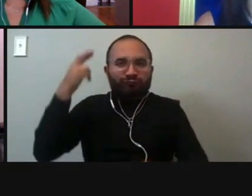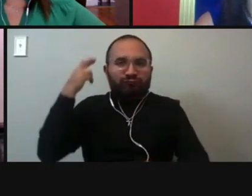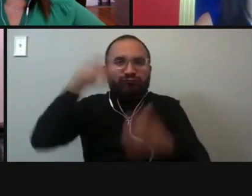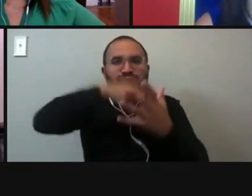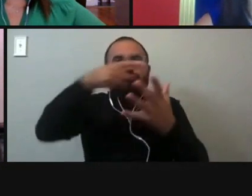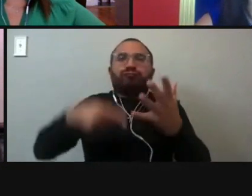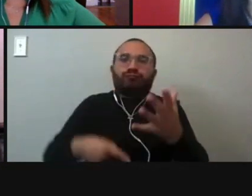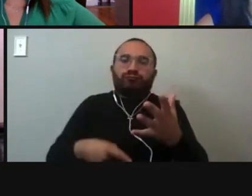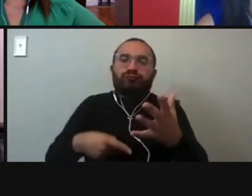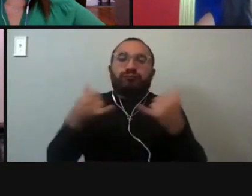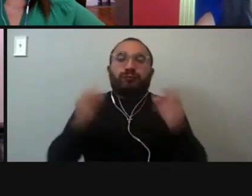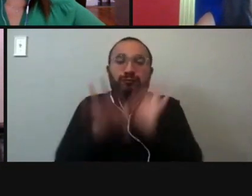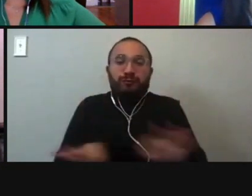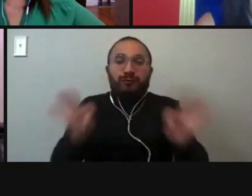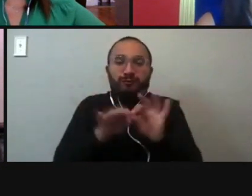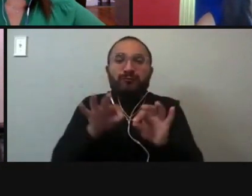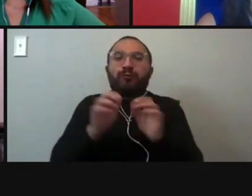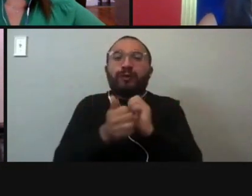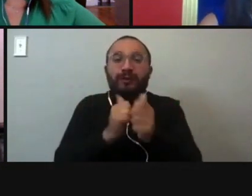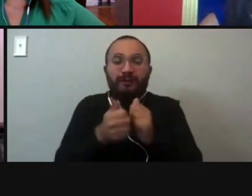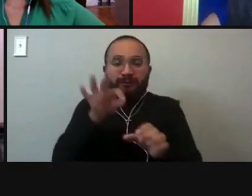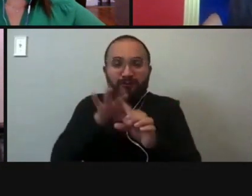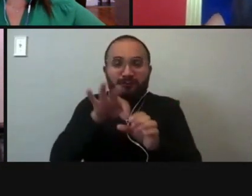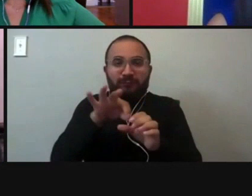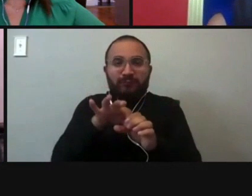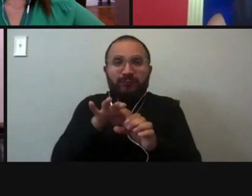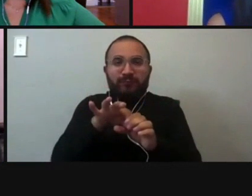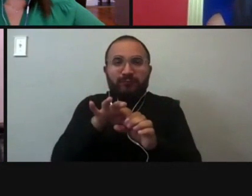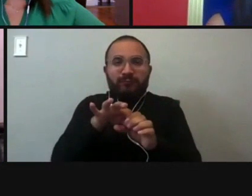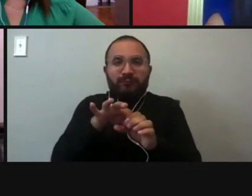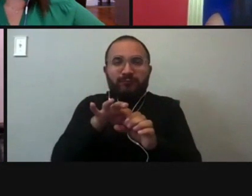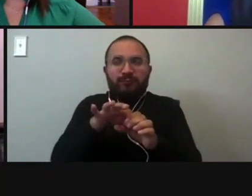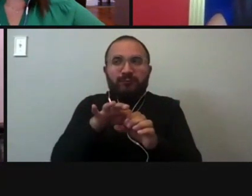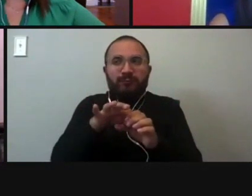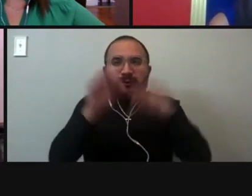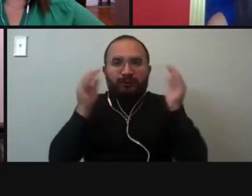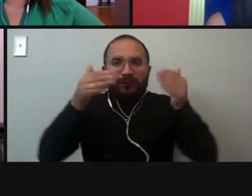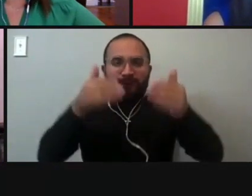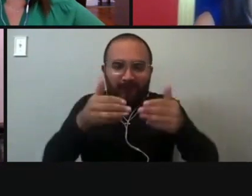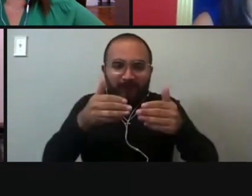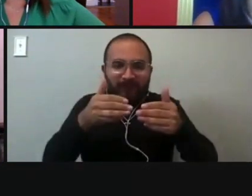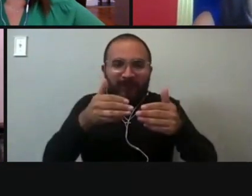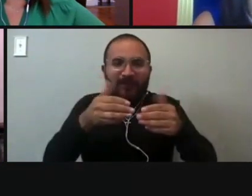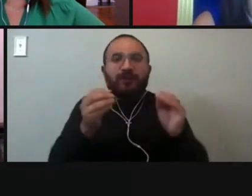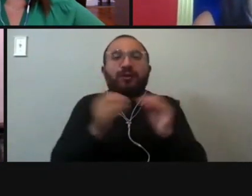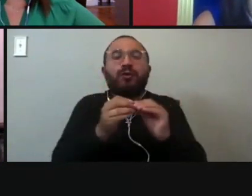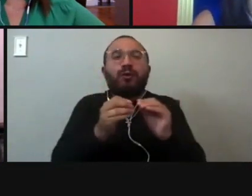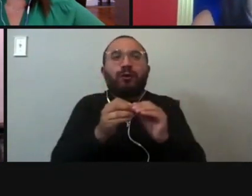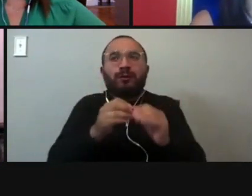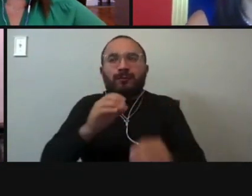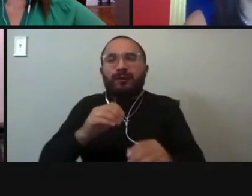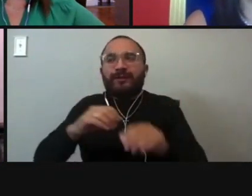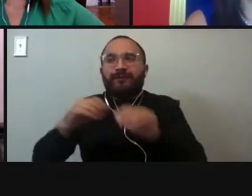important election. I really think that more needed to be invested in increasing polling sites, um, having longer